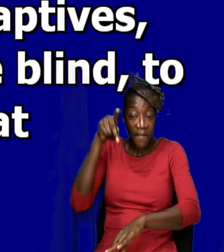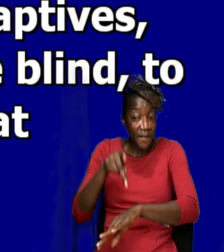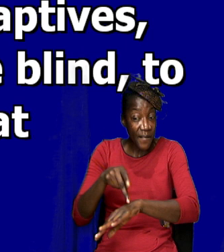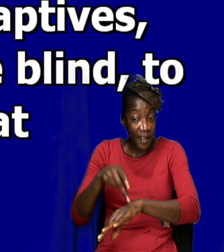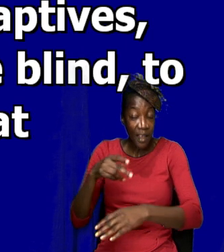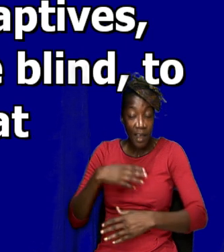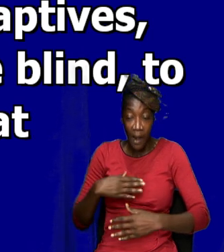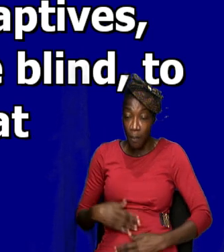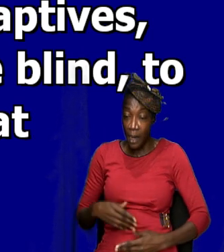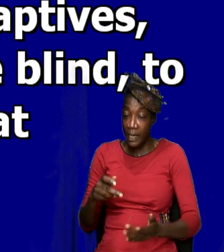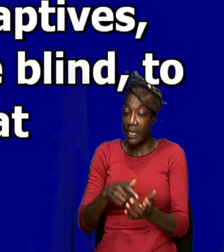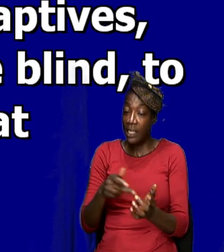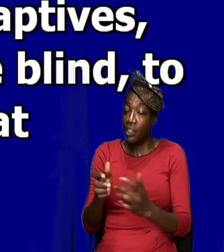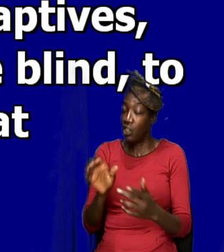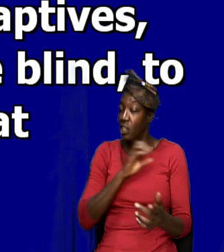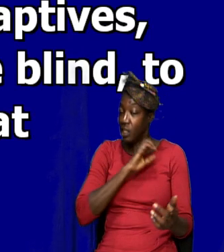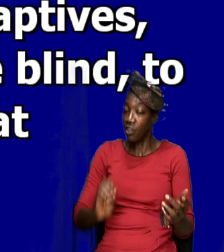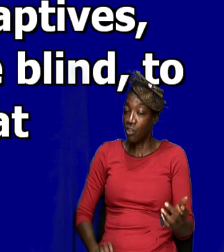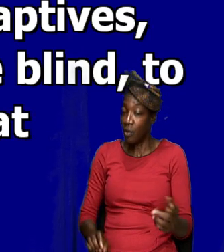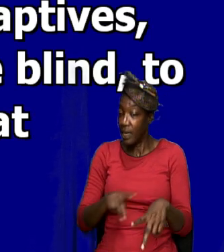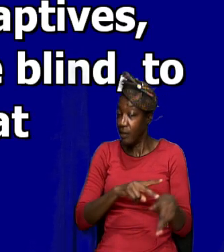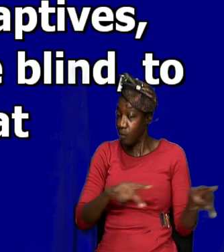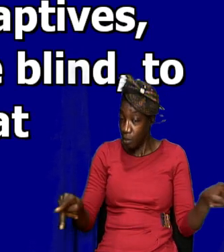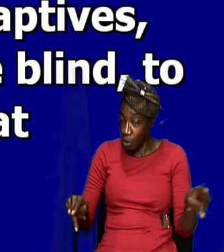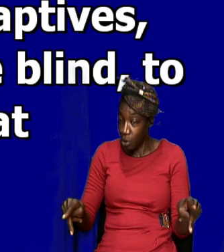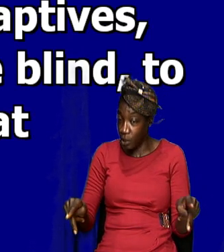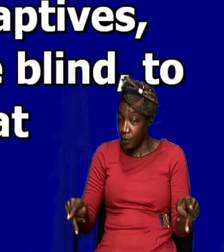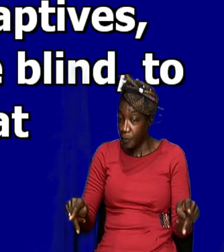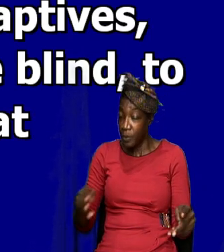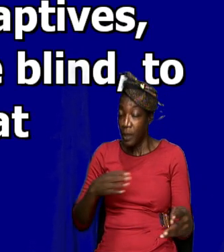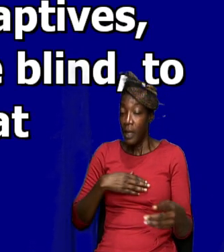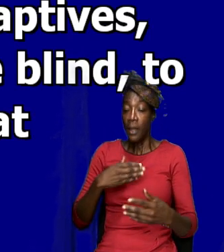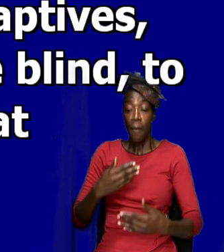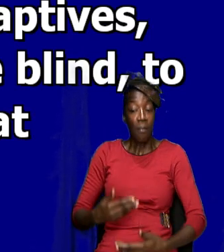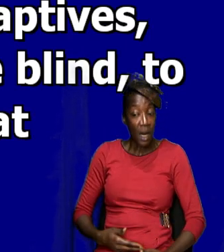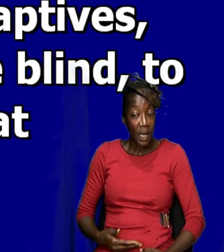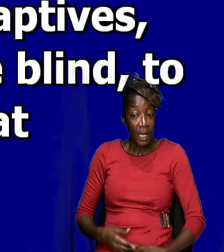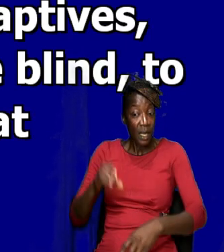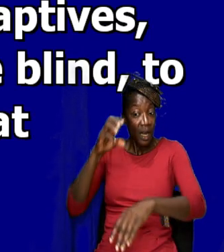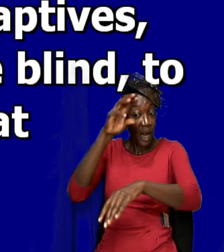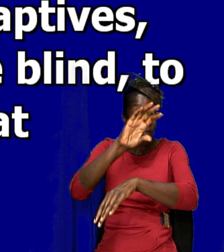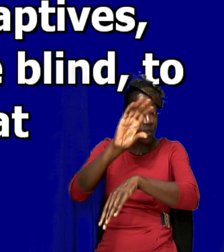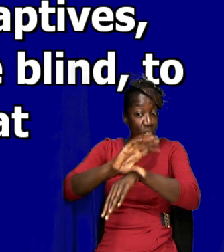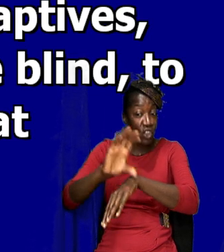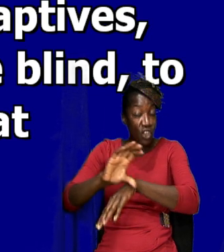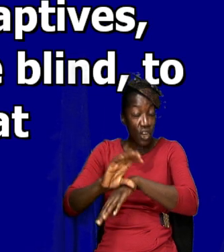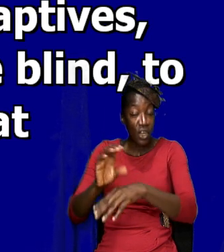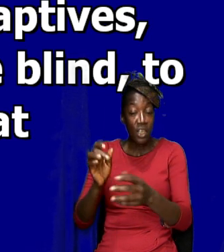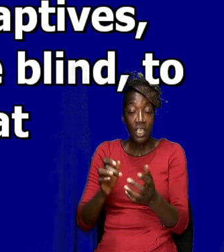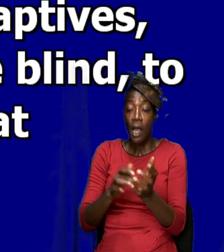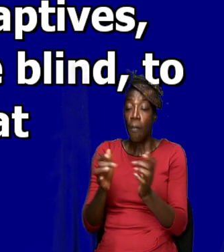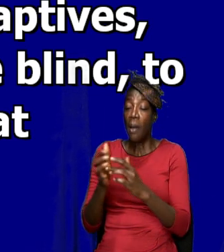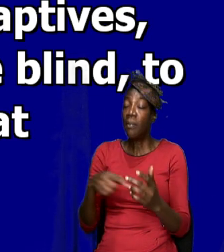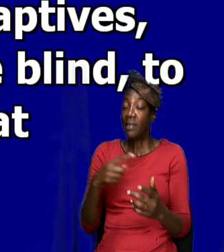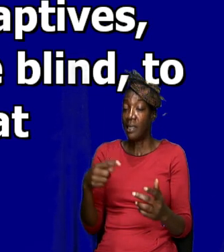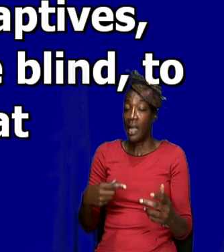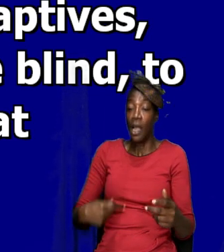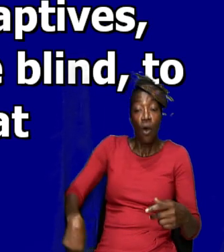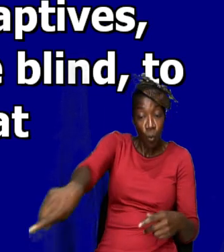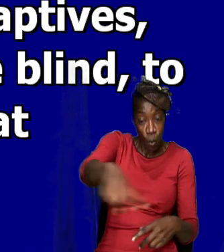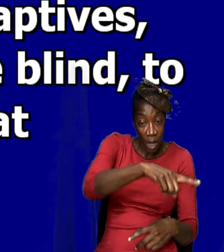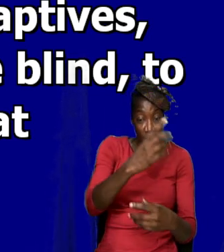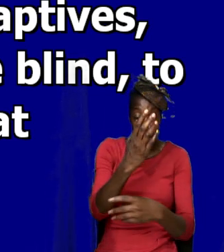Christ but is the mystical body of the church. So, the Bible says we are his hands, we are his feet,